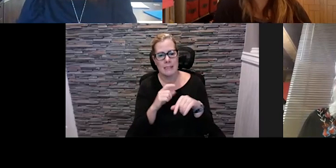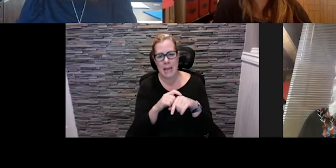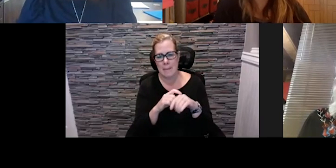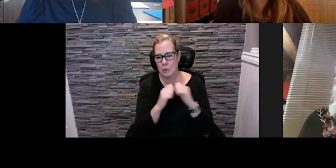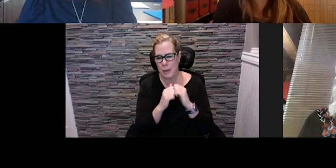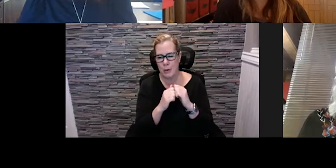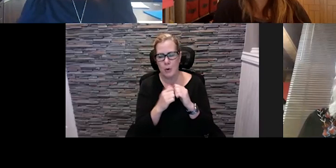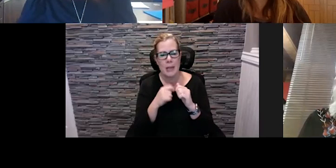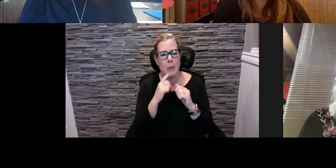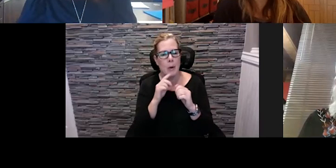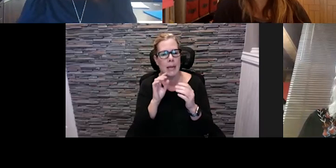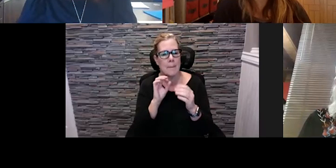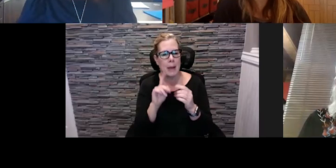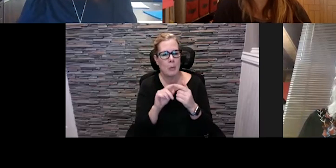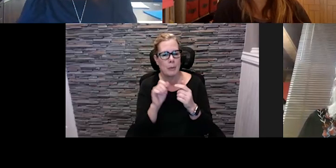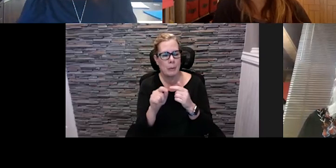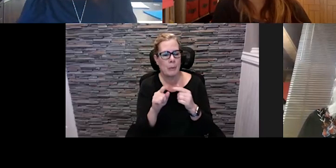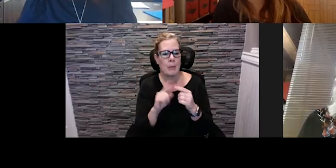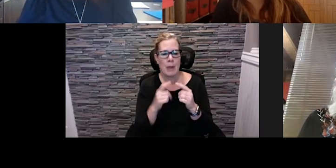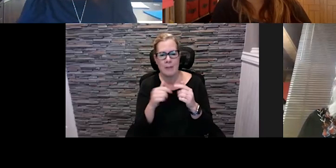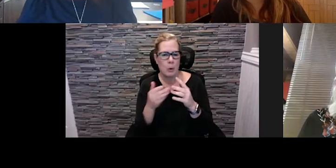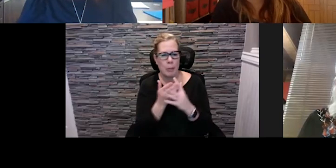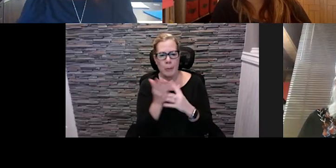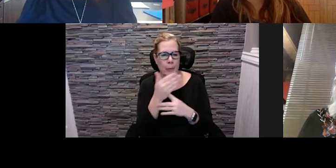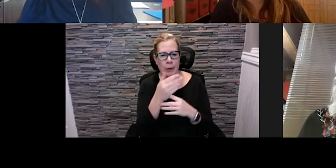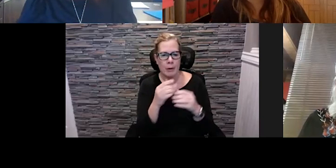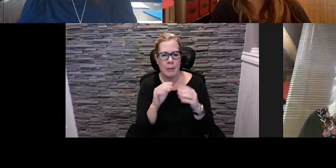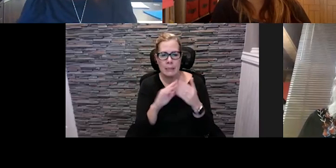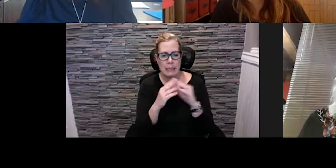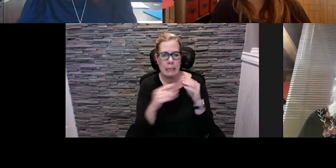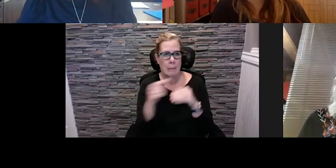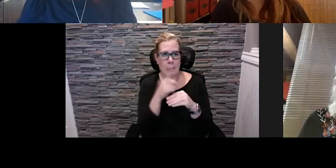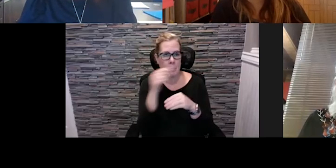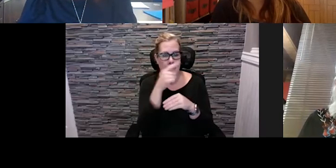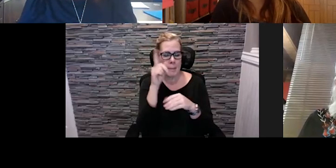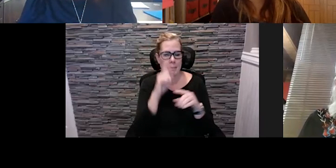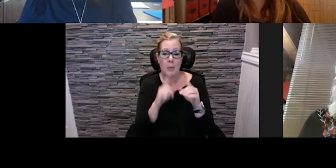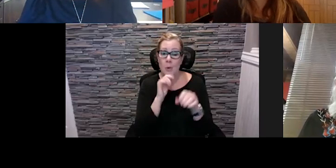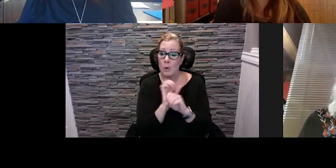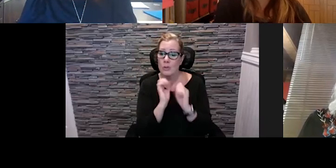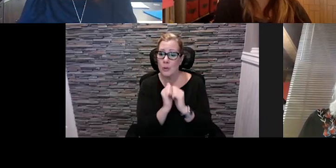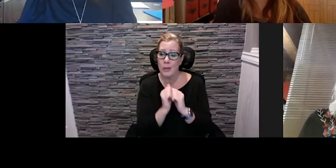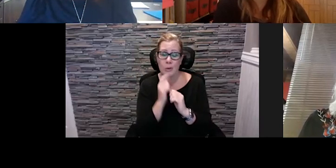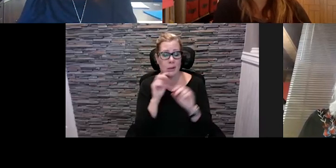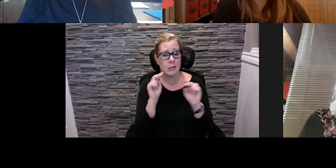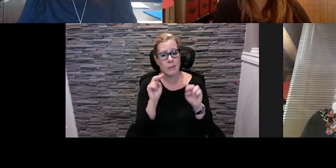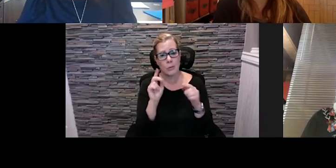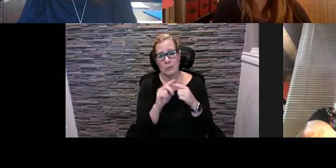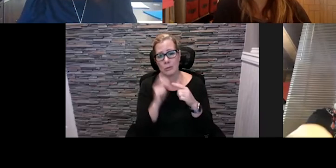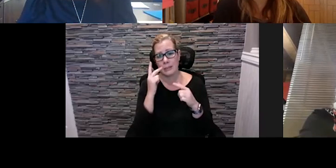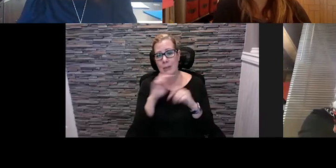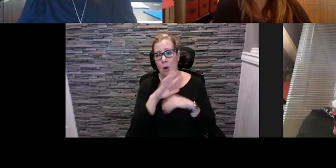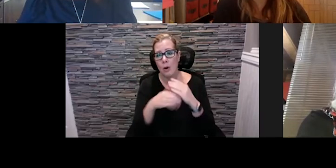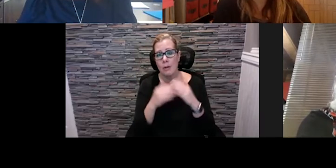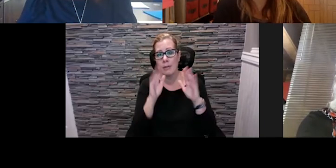appreciate the opportunity to have this conversation and i look forward to seeing all the amazing things that 2021 will bring so